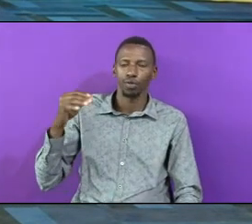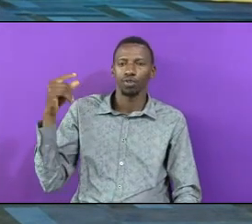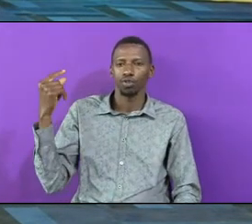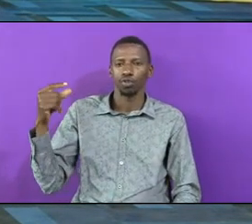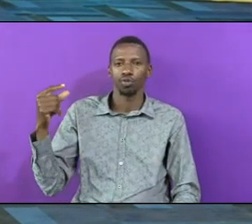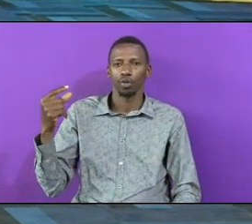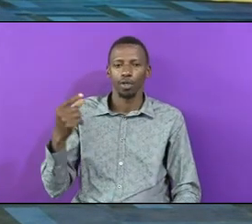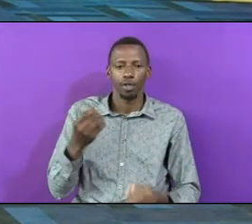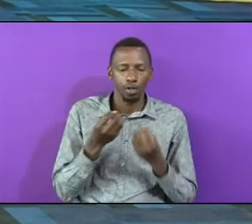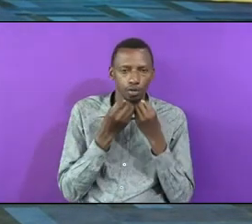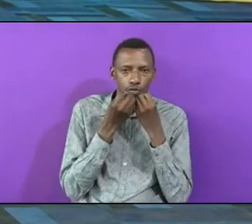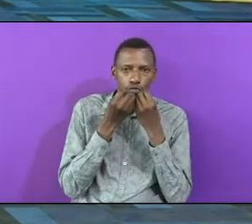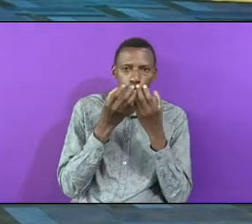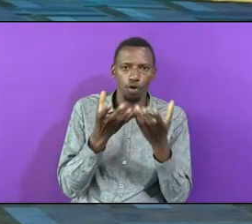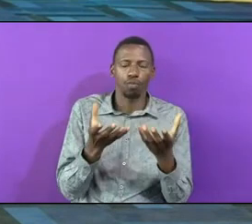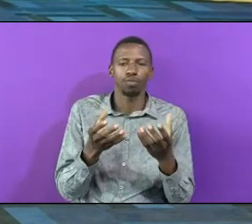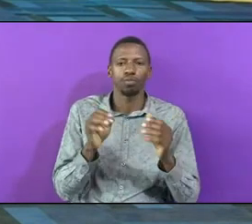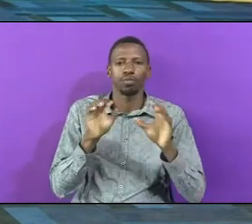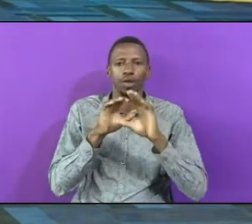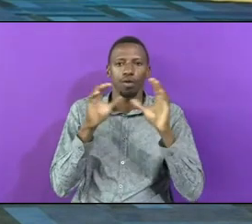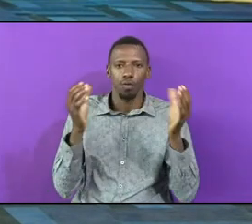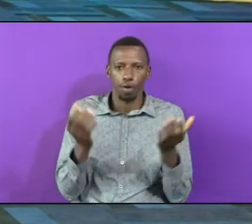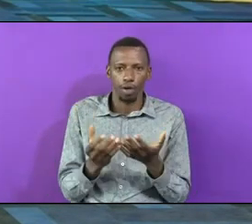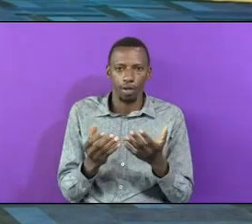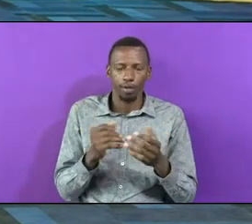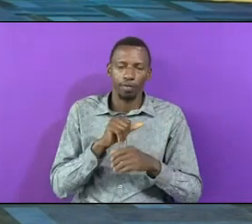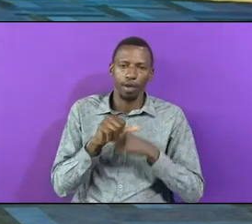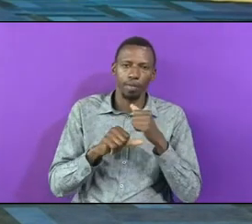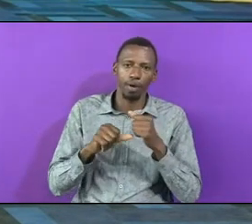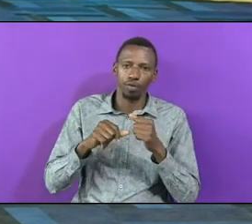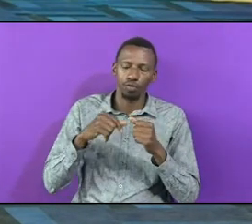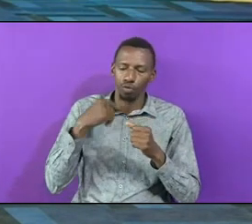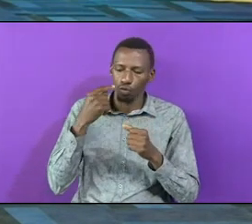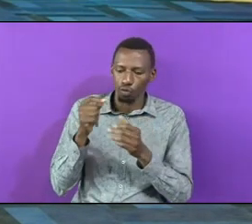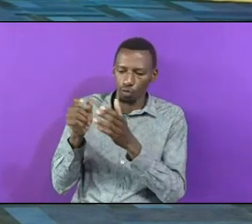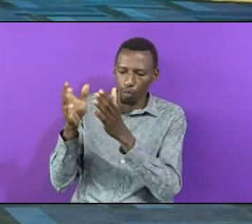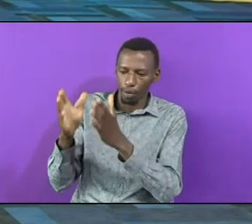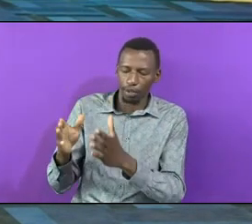About the one Who has all What All authority